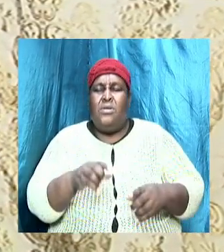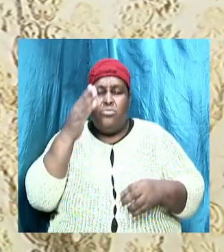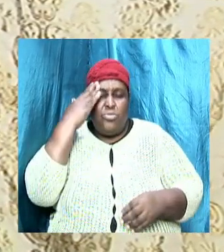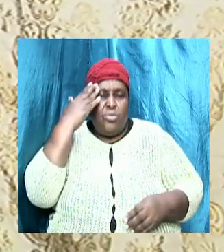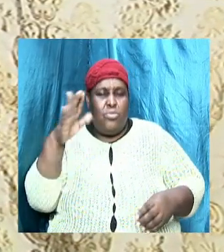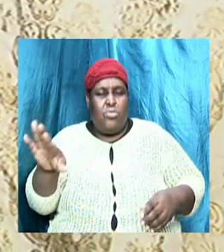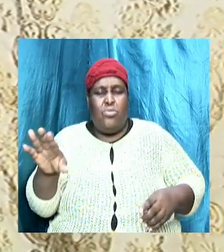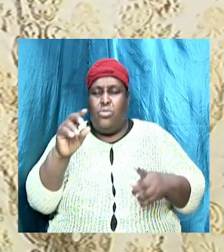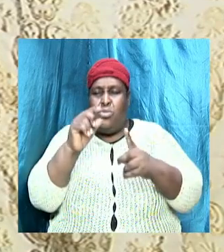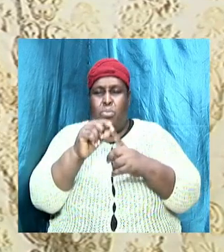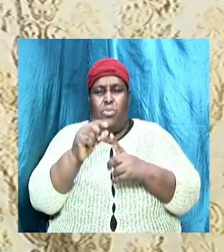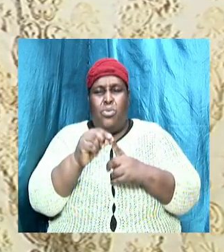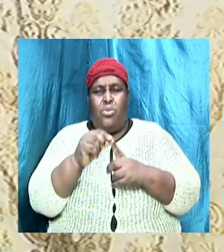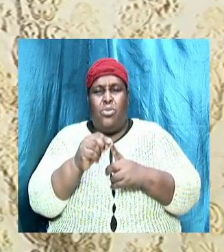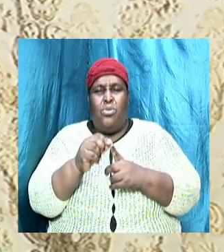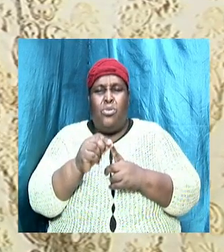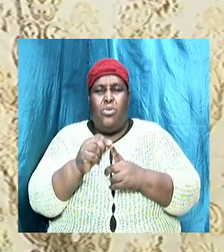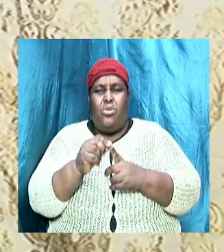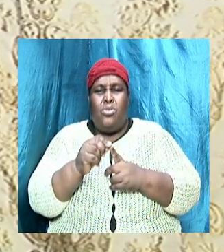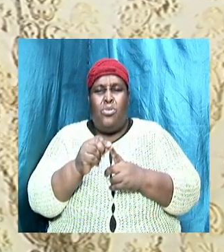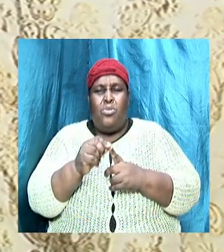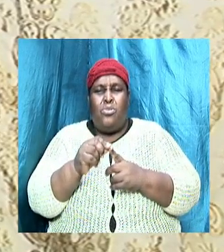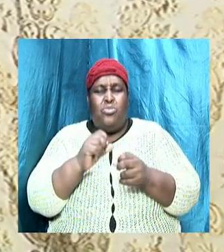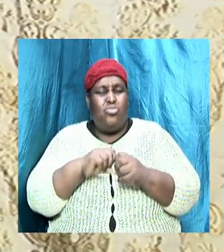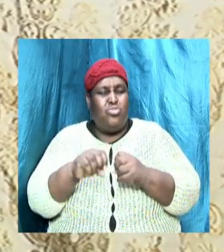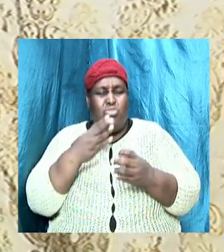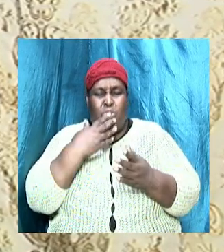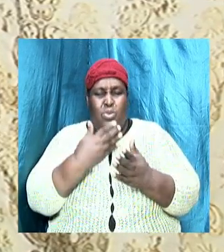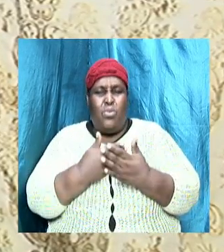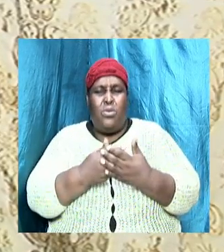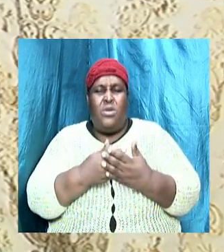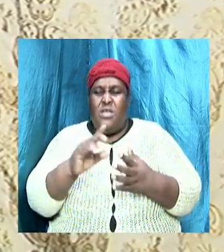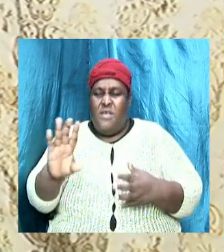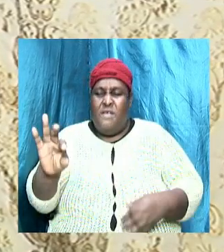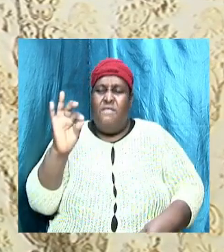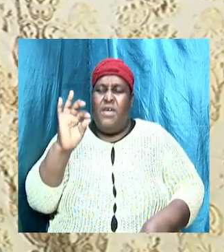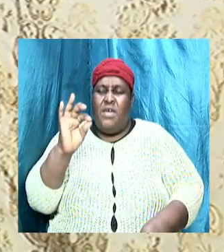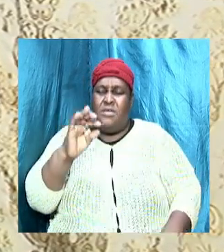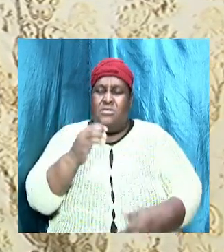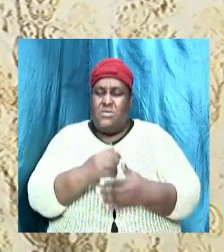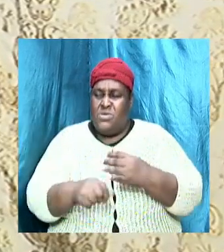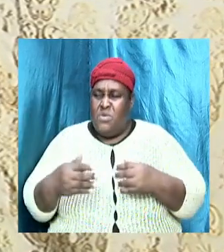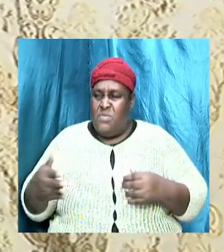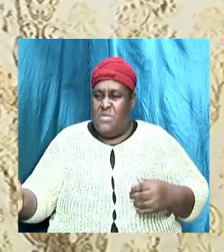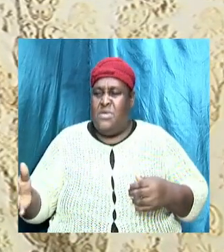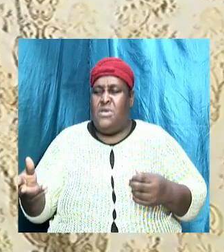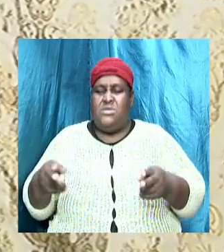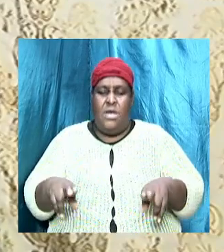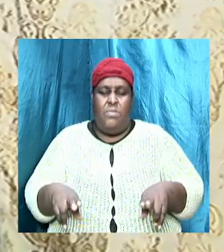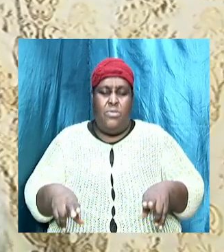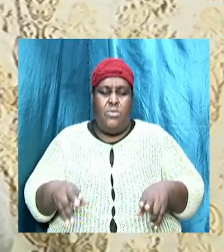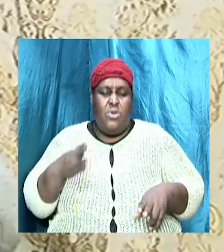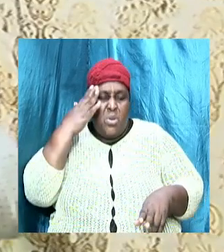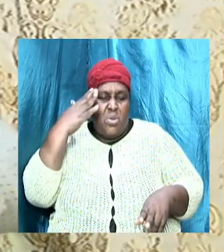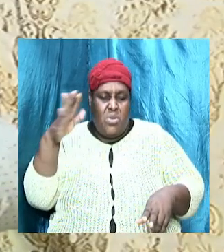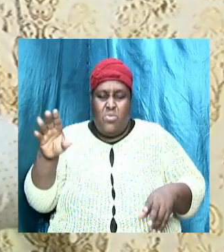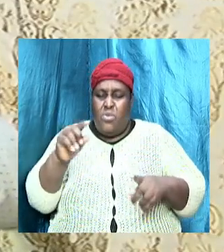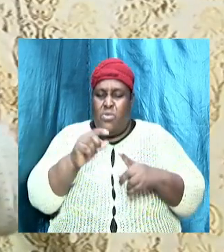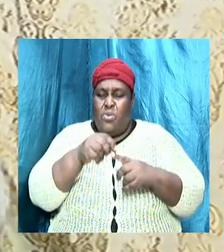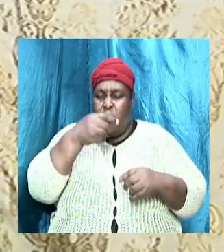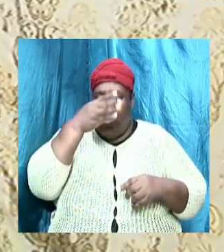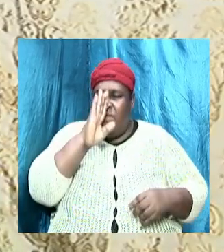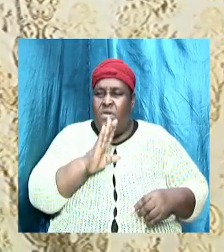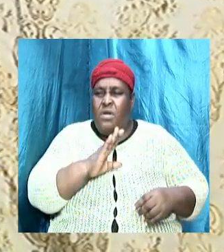word. So fully, you're going to find out that sometimes some things happen and we don't know the word. But then when we